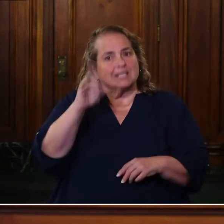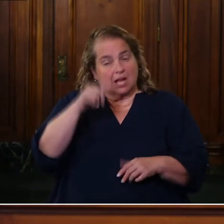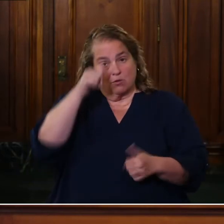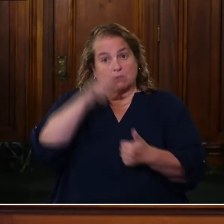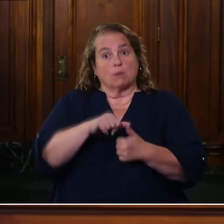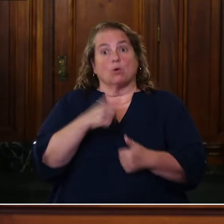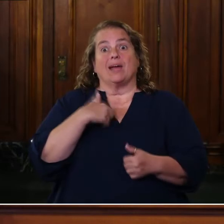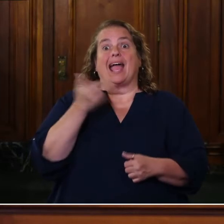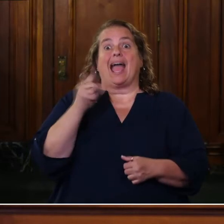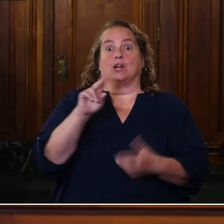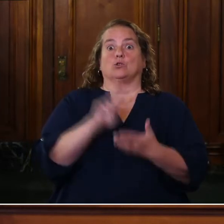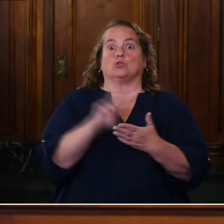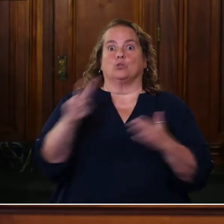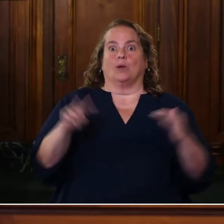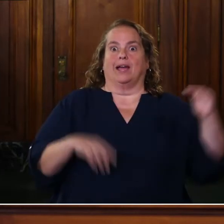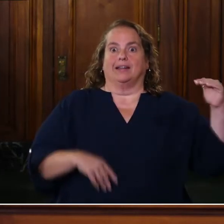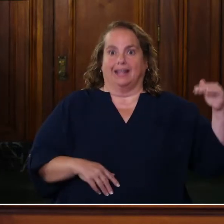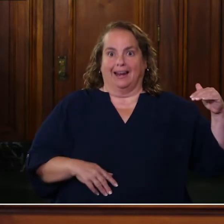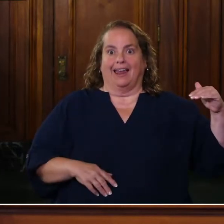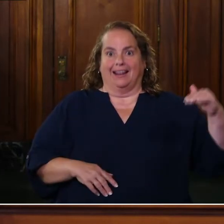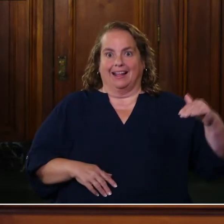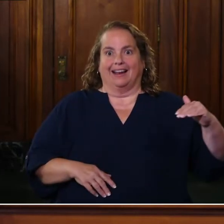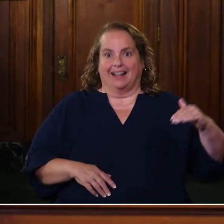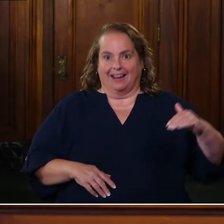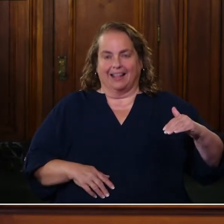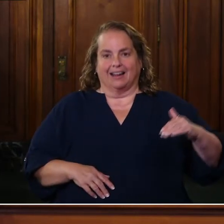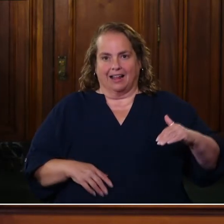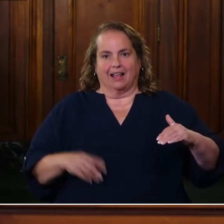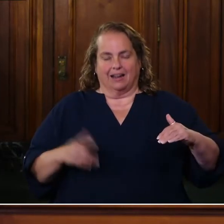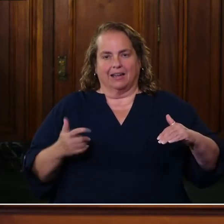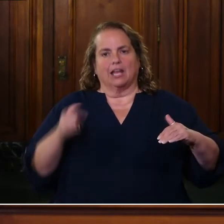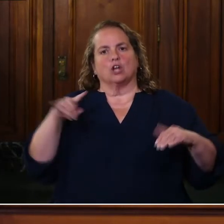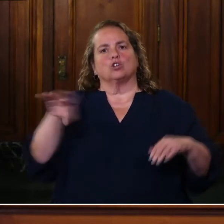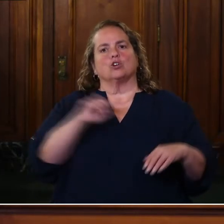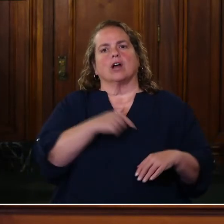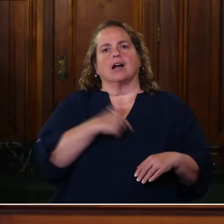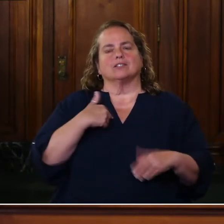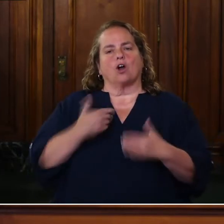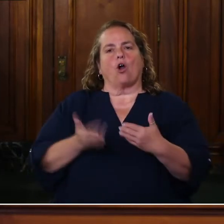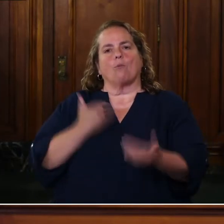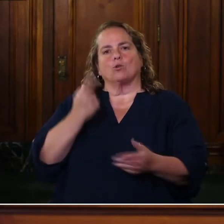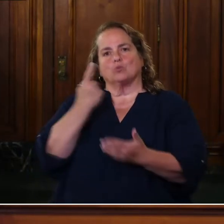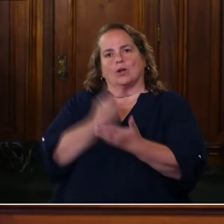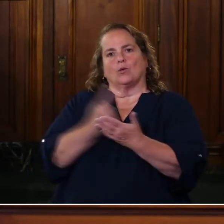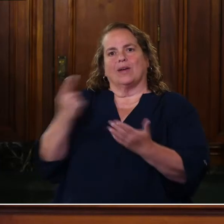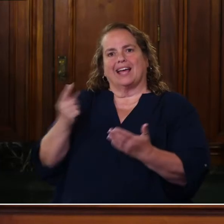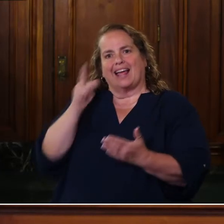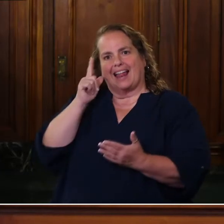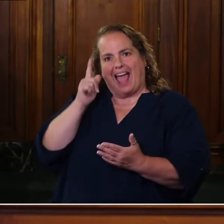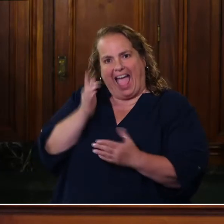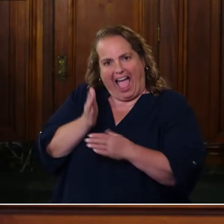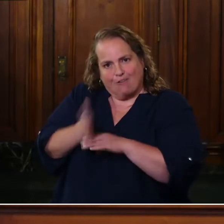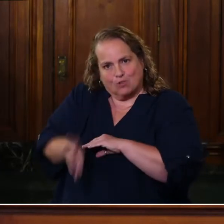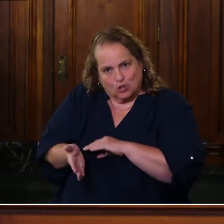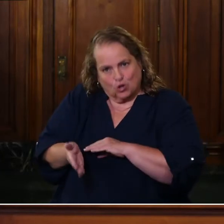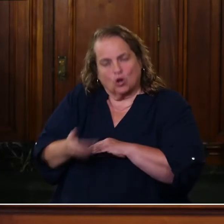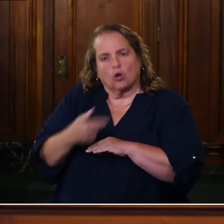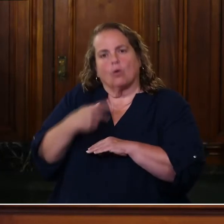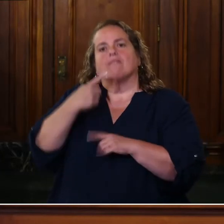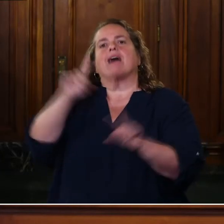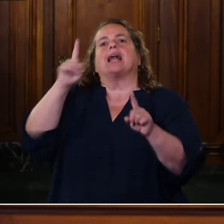decline and we want to get back there. It took us almost a week after that to, to truly see it. So